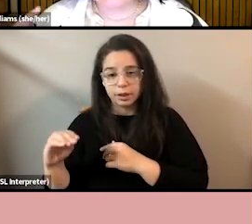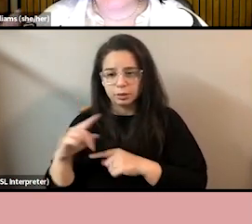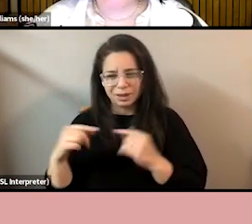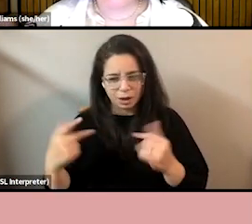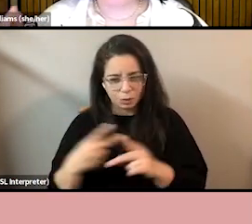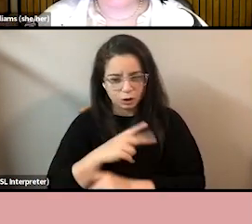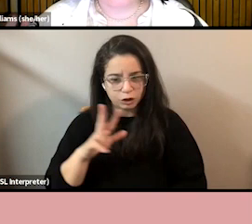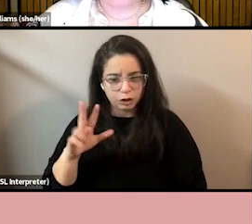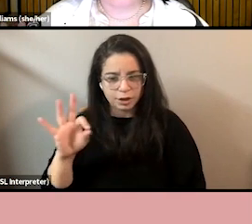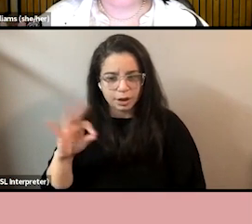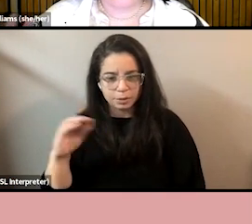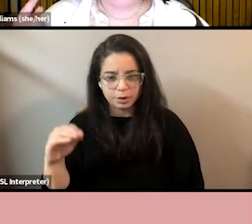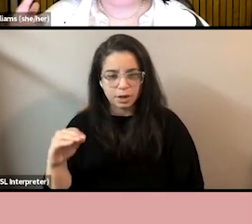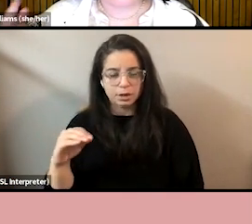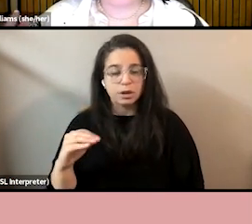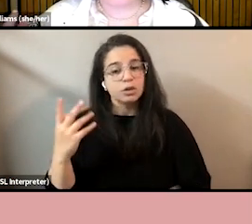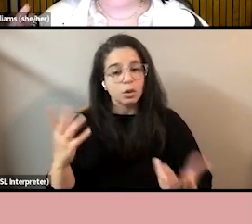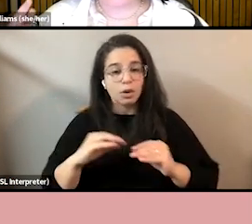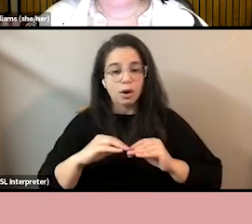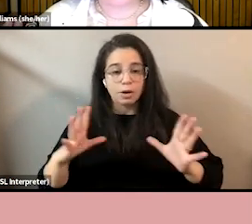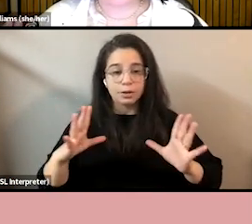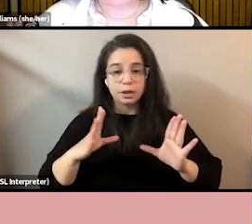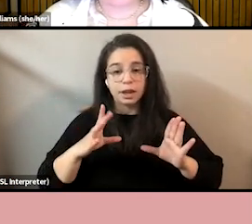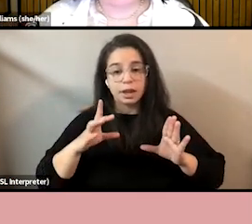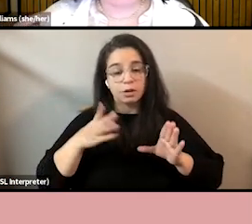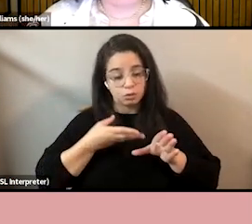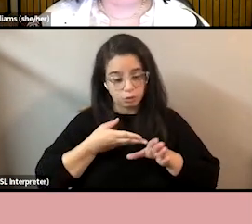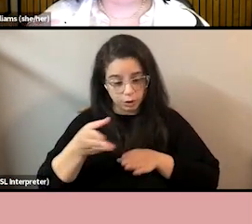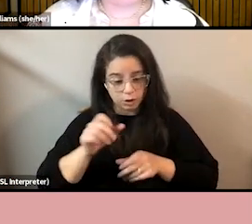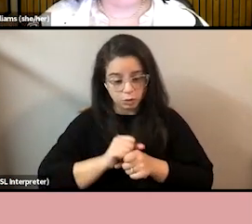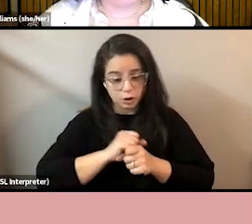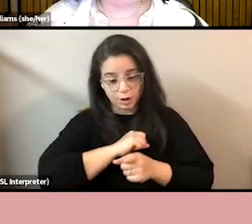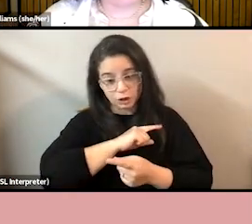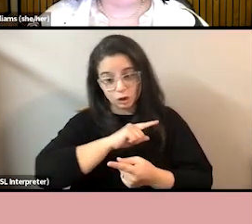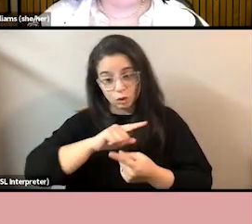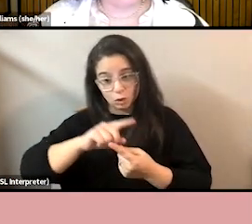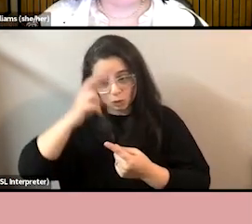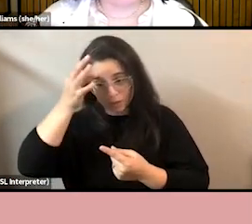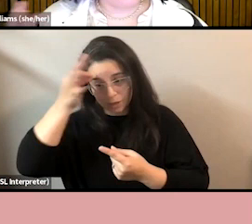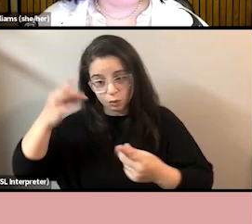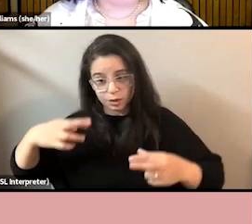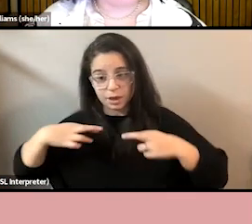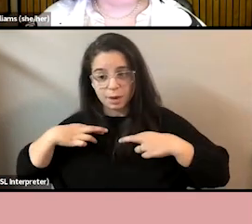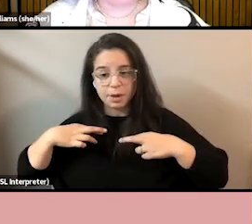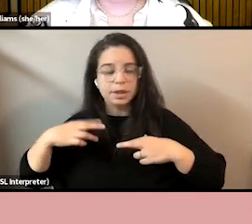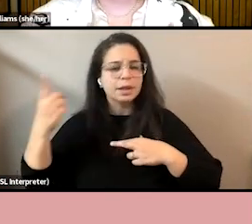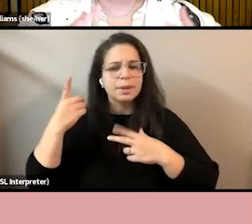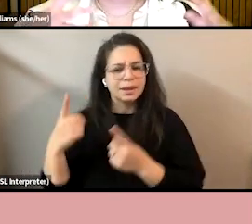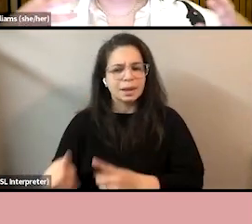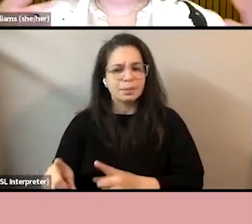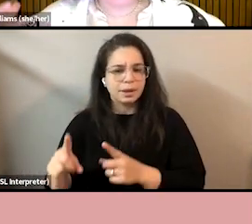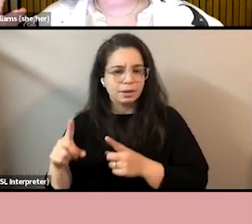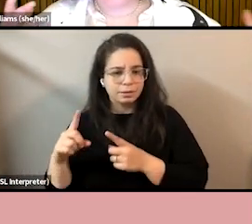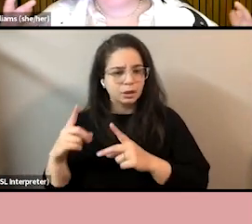is still happening to black women at the end of their careers. And what we would hope would be the highlight at